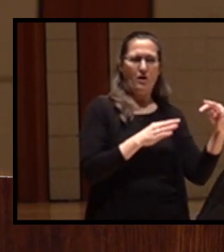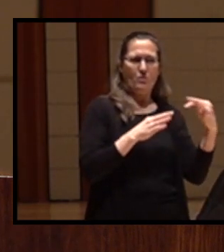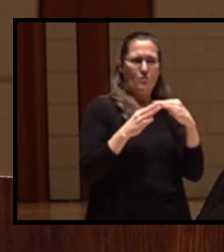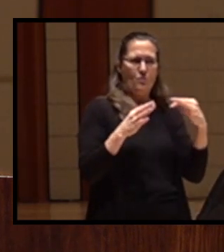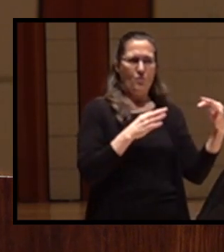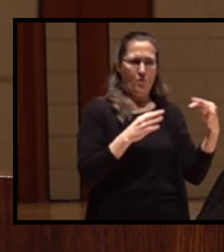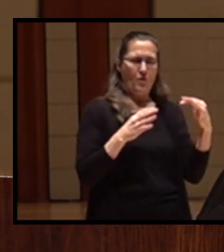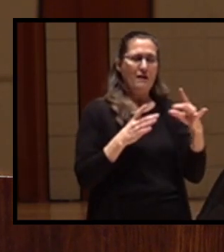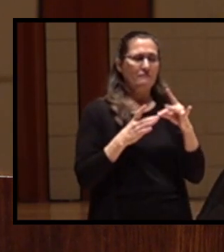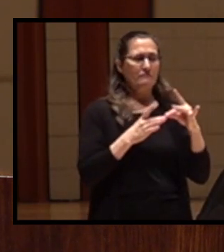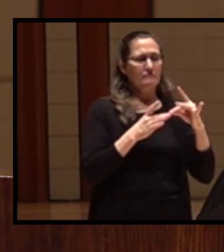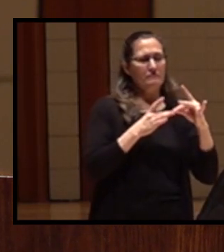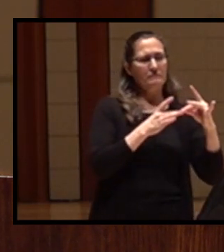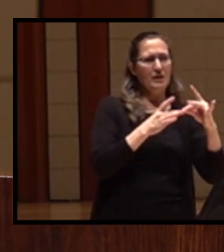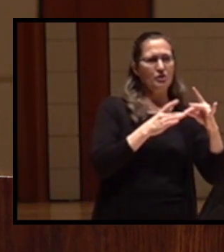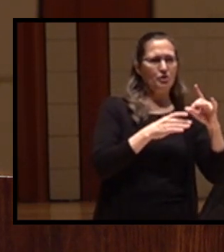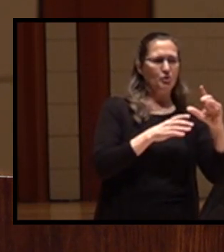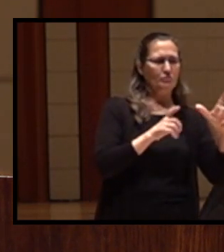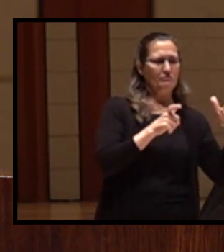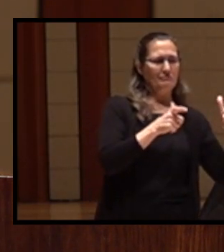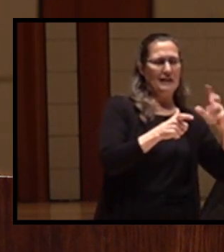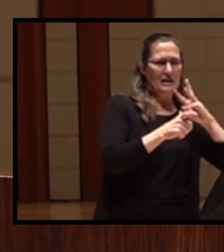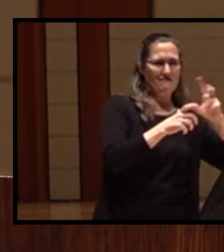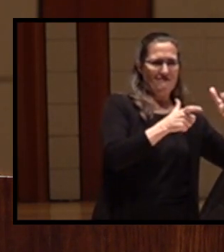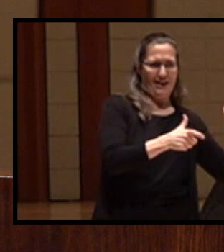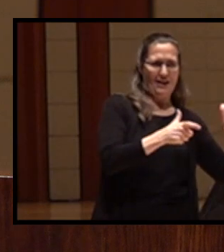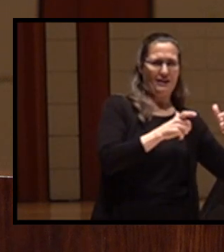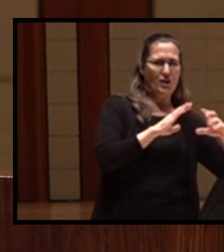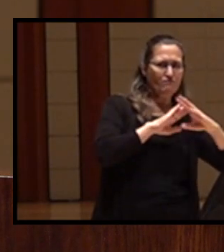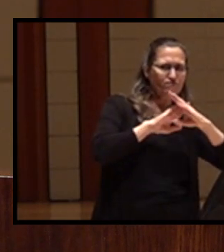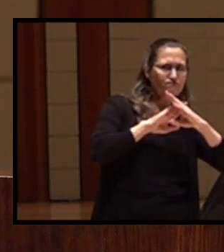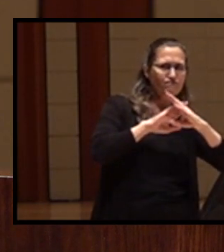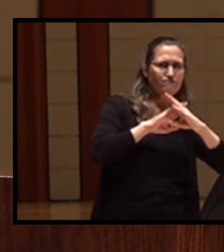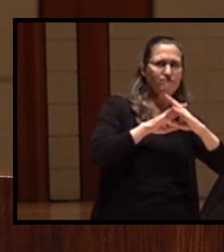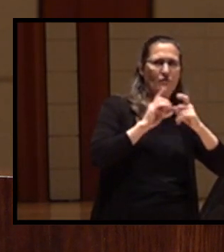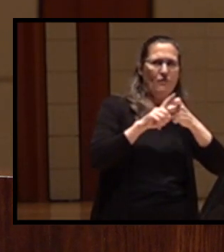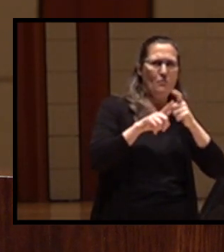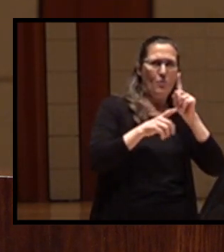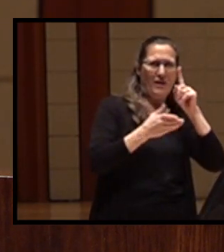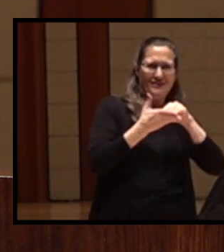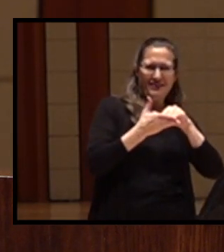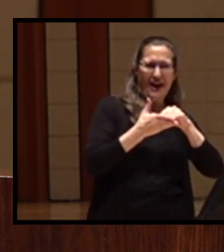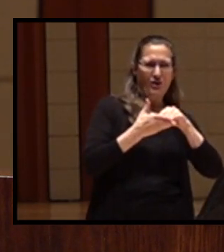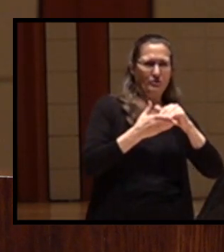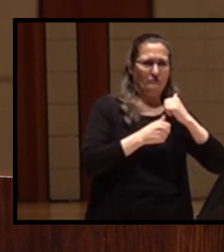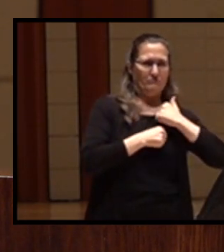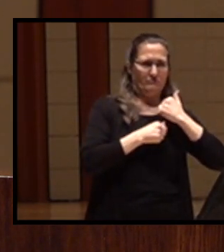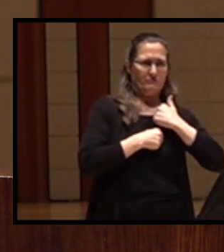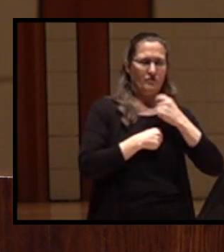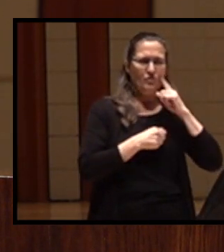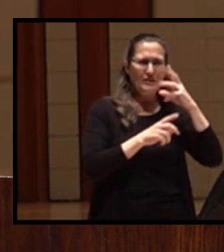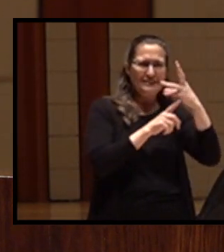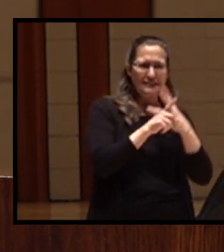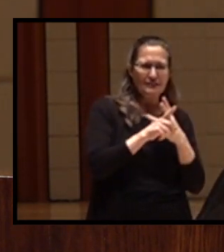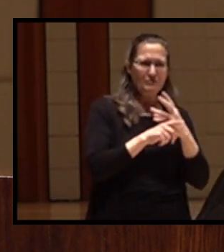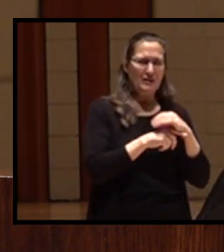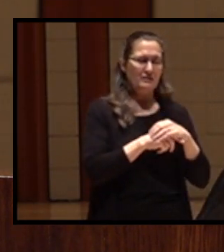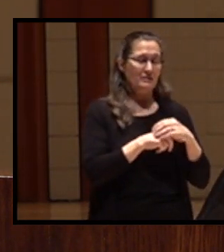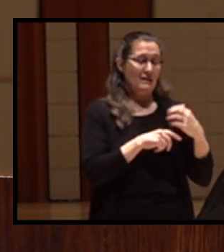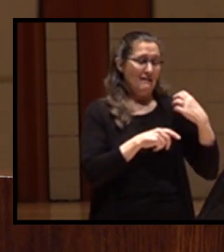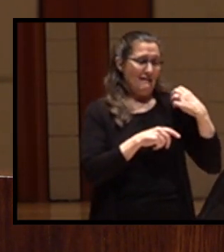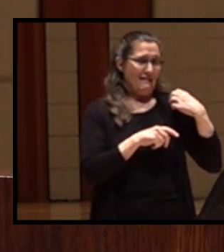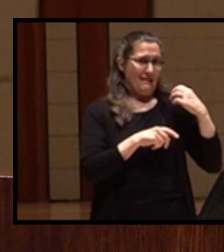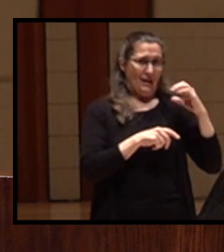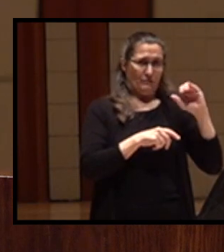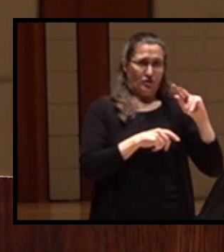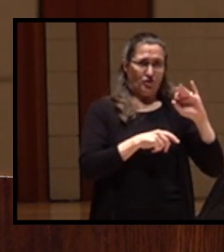Lake, where they protected themselves against 1,000 troops for over six months. Captain Jack was never defeated by